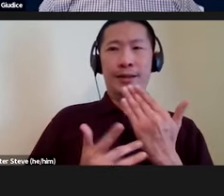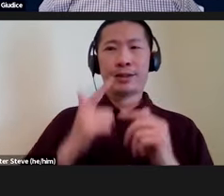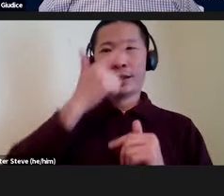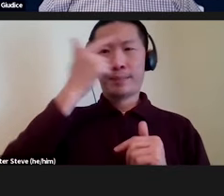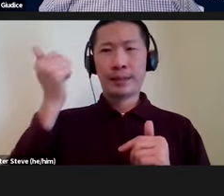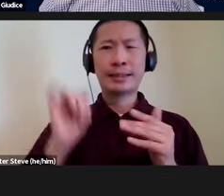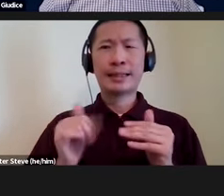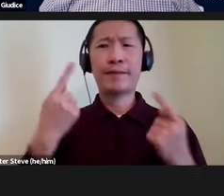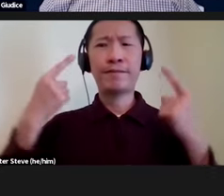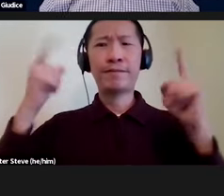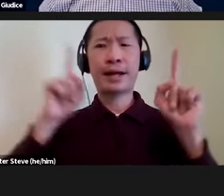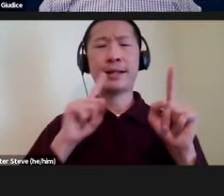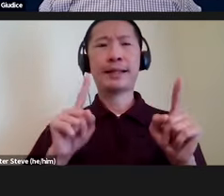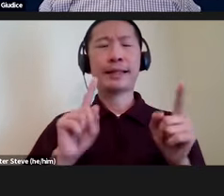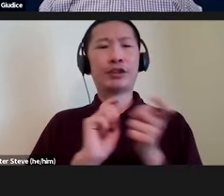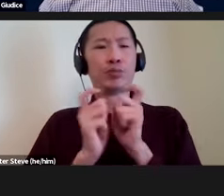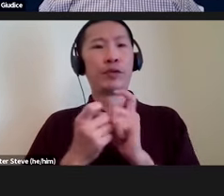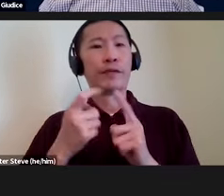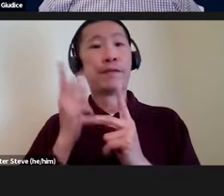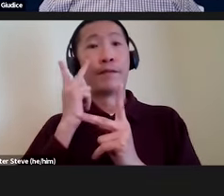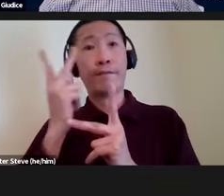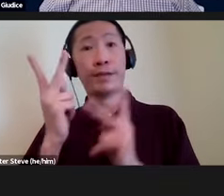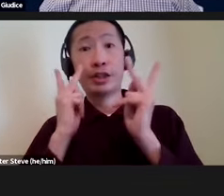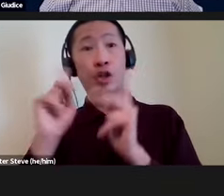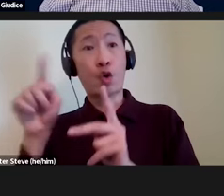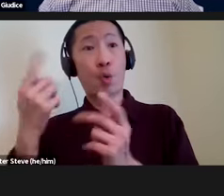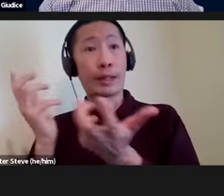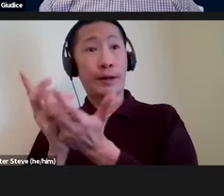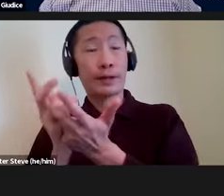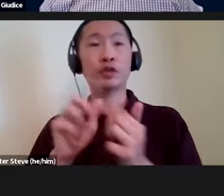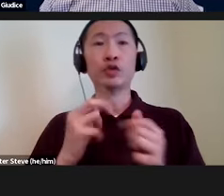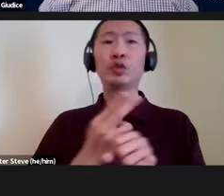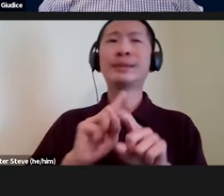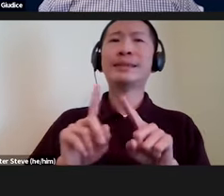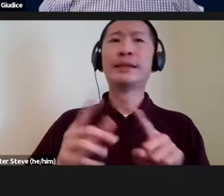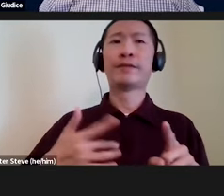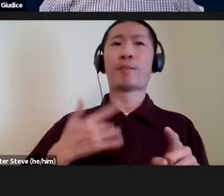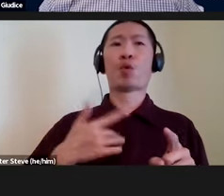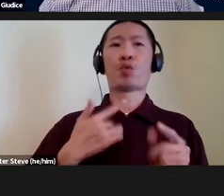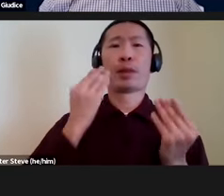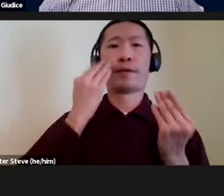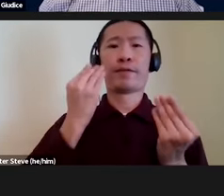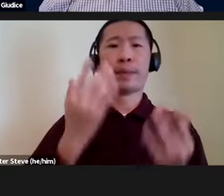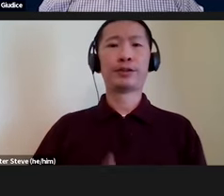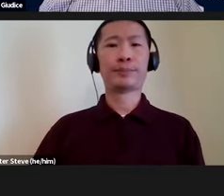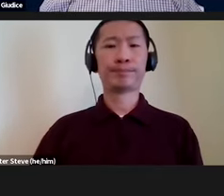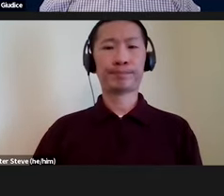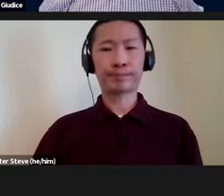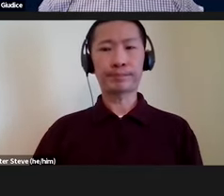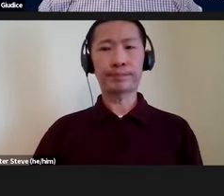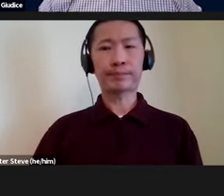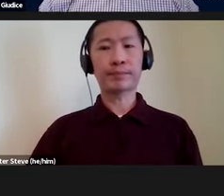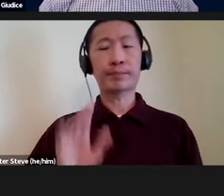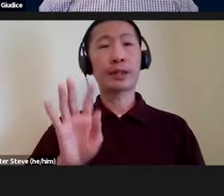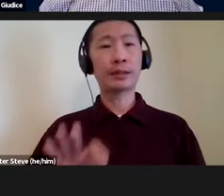finally is moving from vision-only interfaces to using multimodal information. And this is important